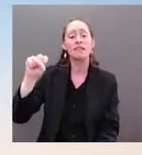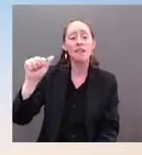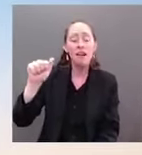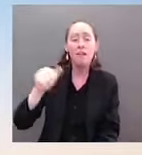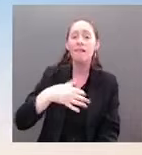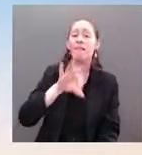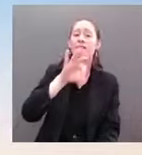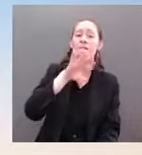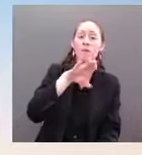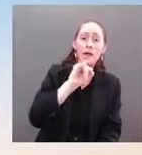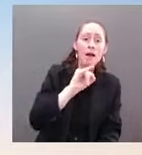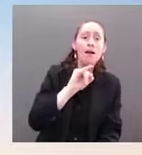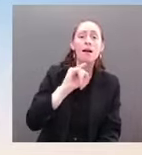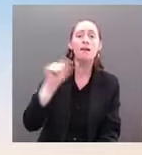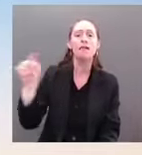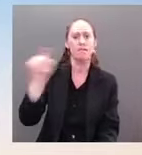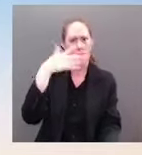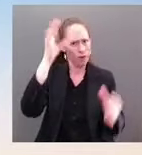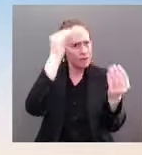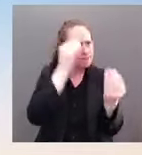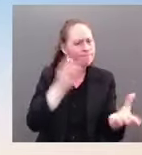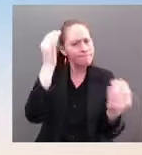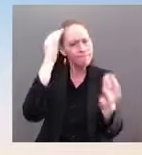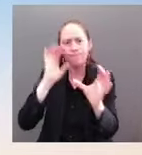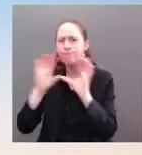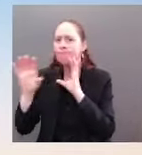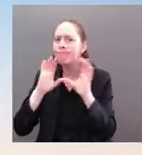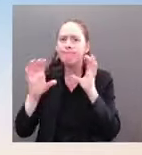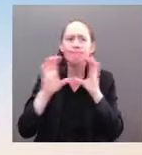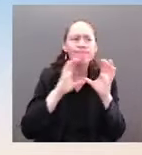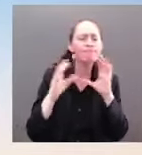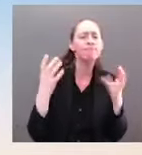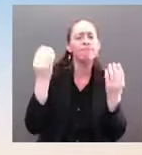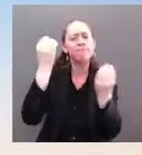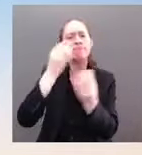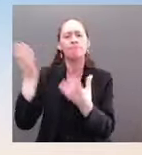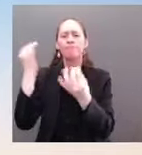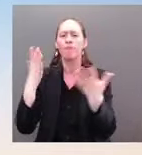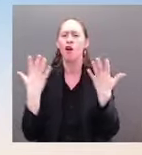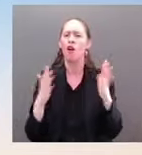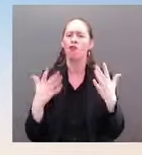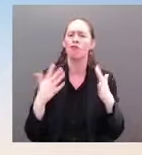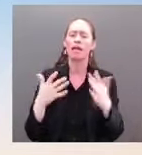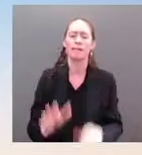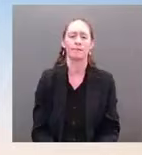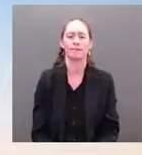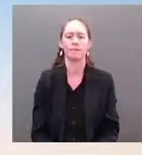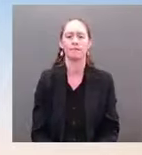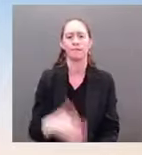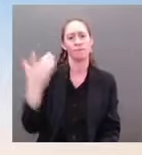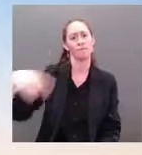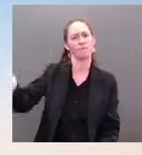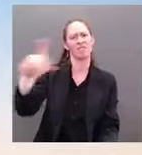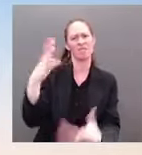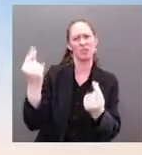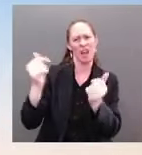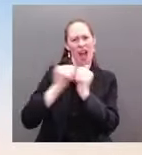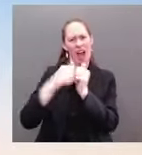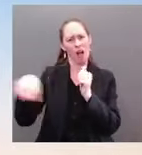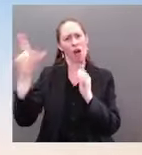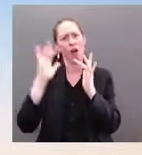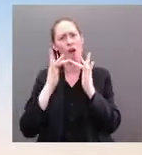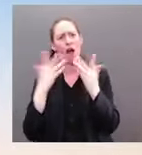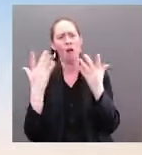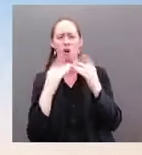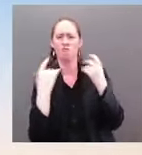improve security. The President has also directed departments and agencies to use all existing government authorities to